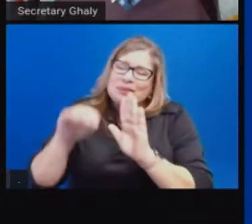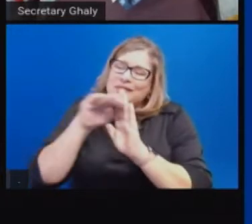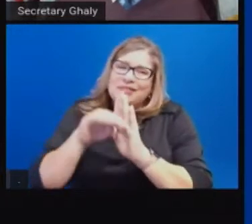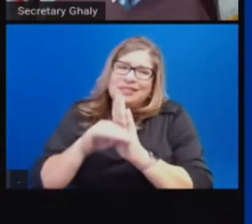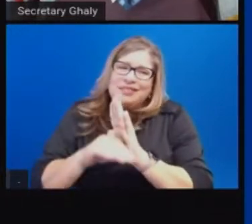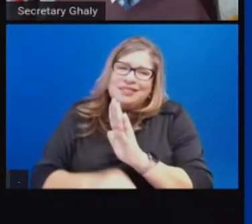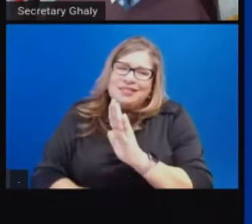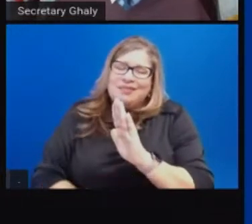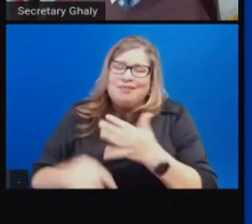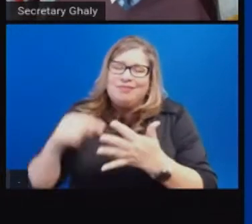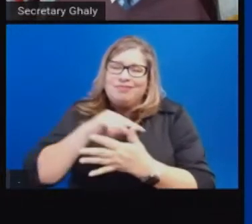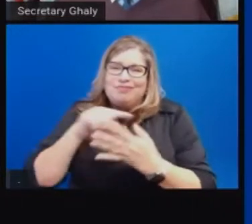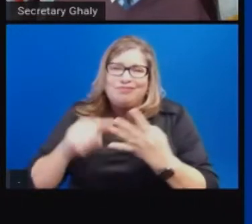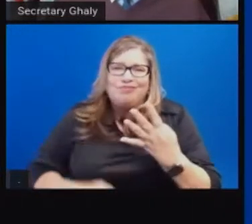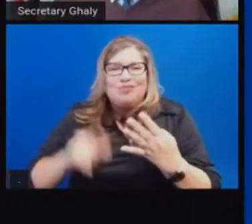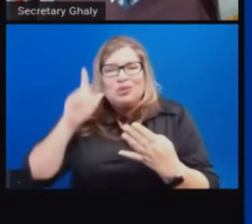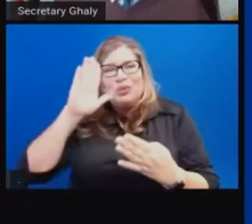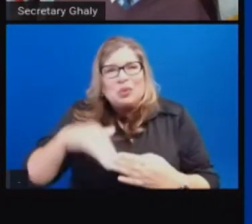Next slide.